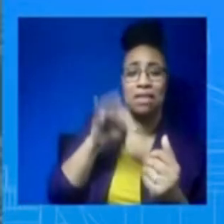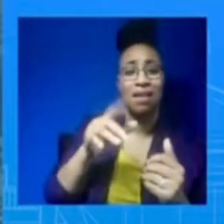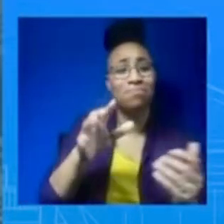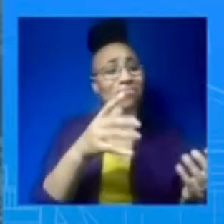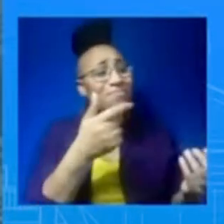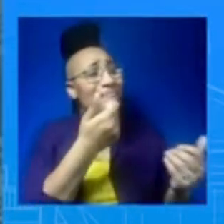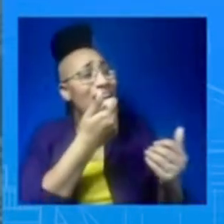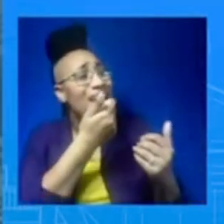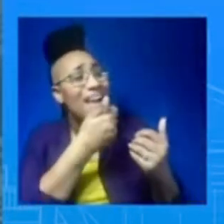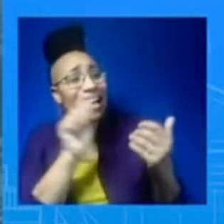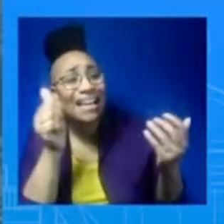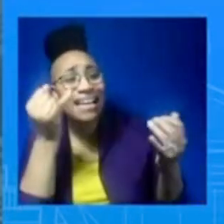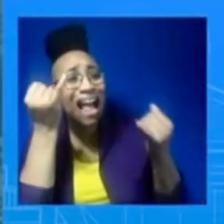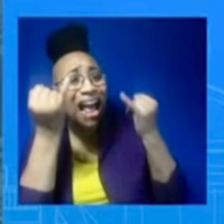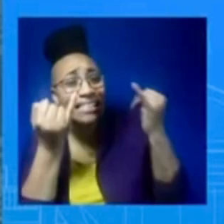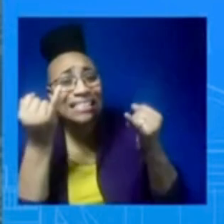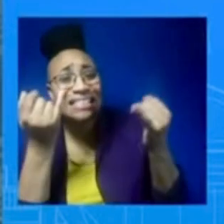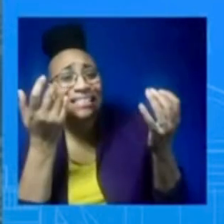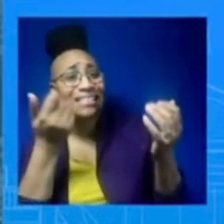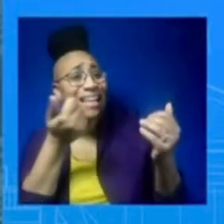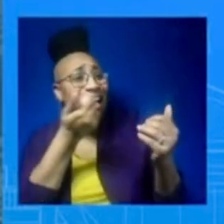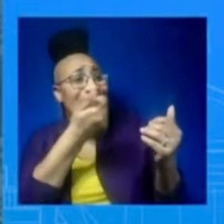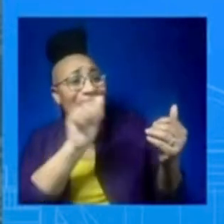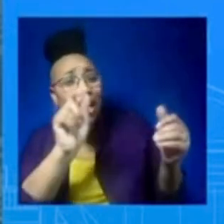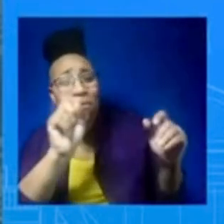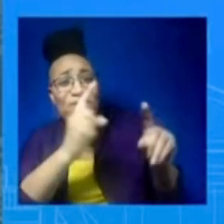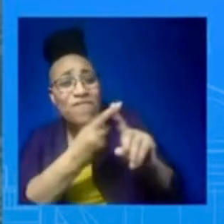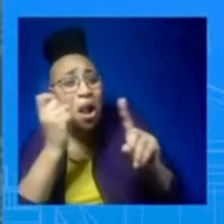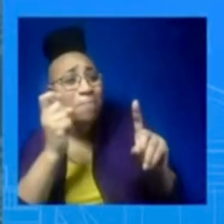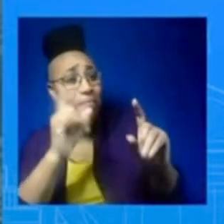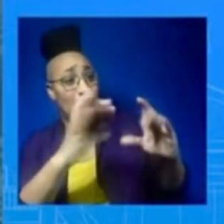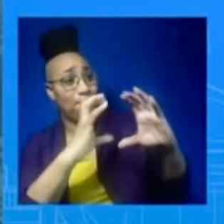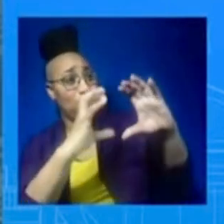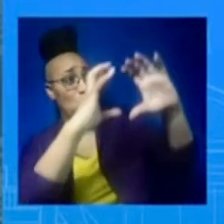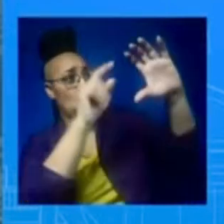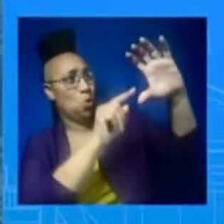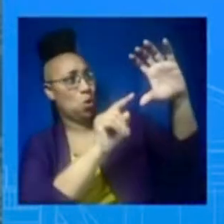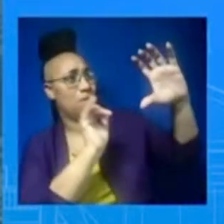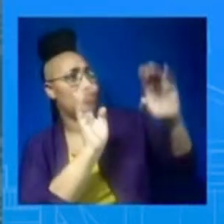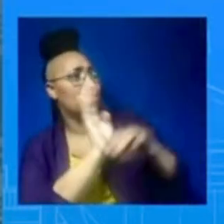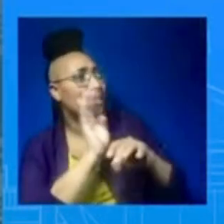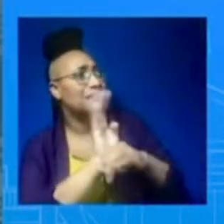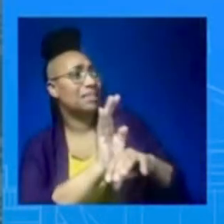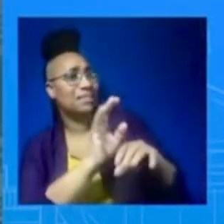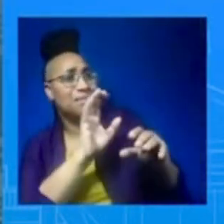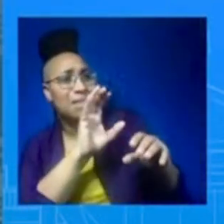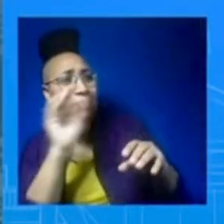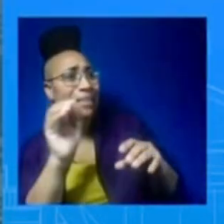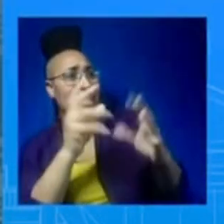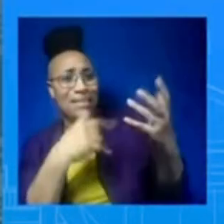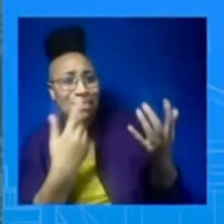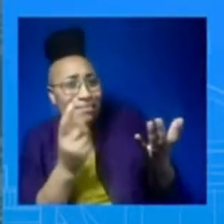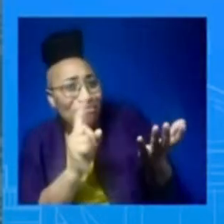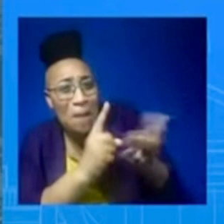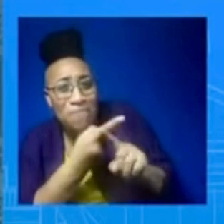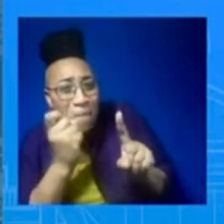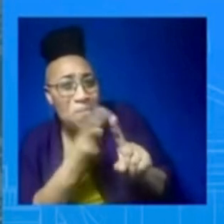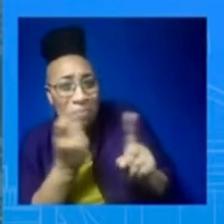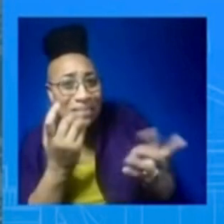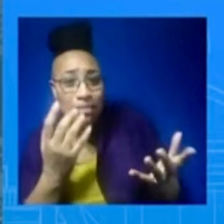sir. And I think it will be very difficult to make some sort of positive identification unless you can get to the debris, and even that could be